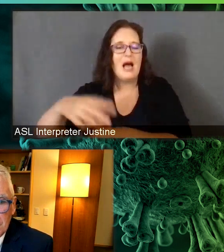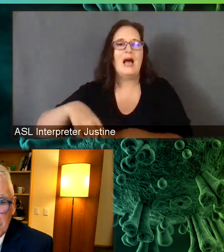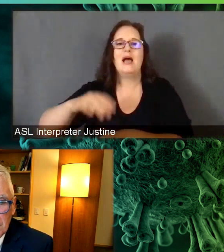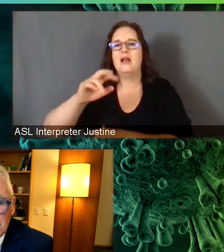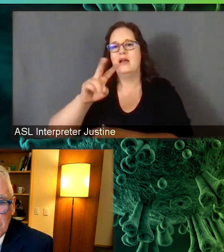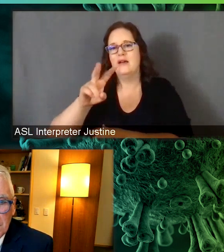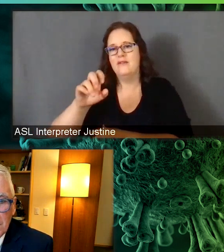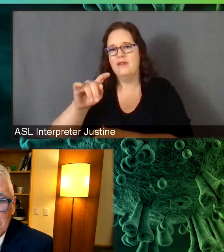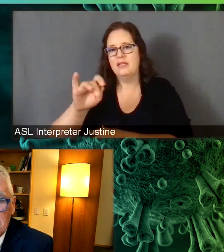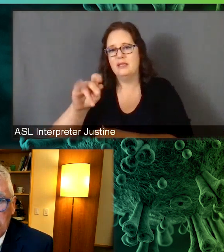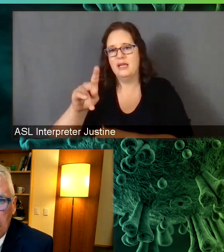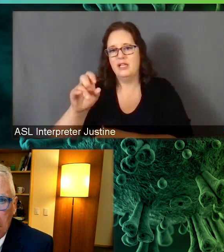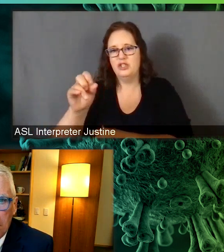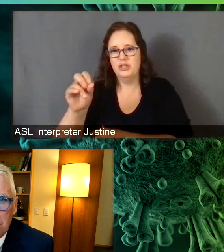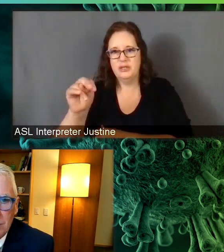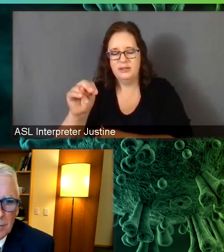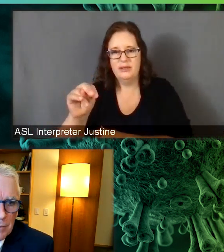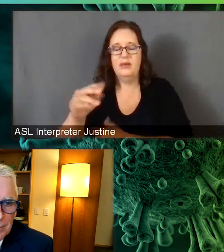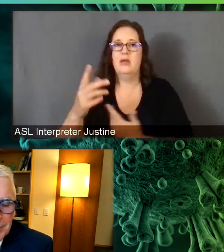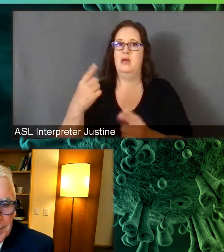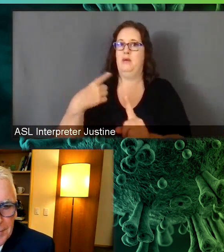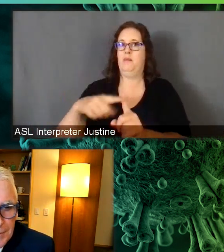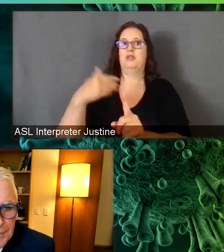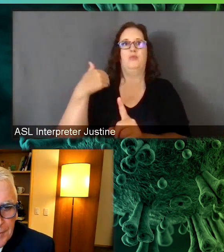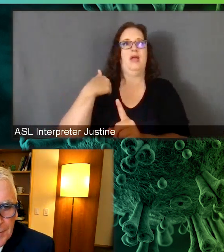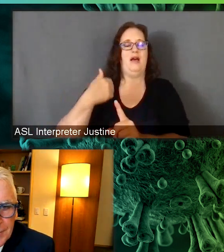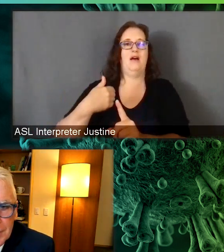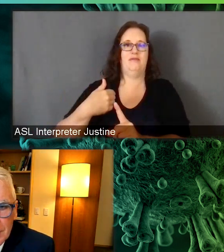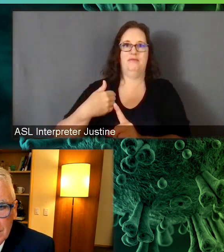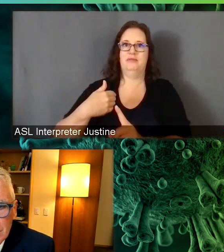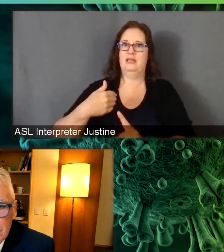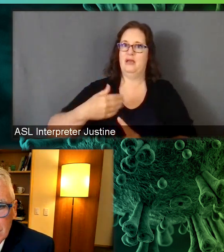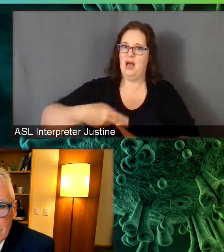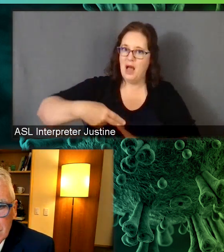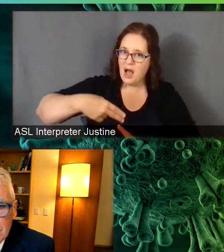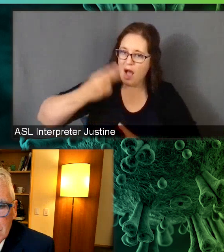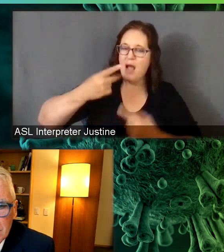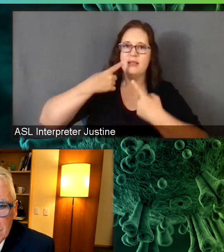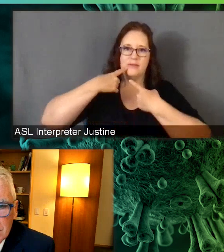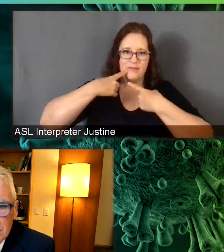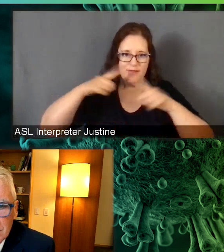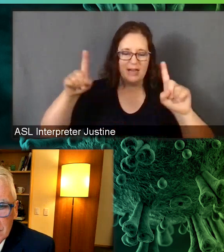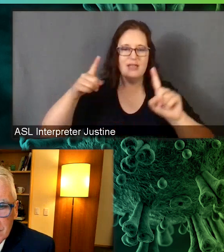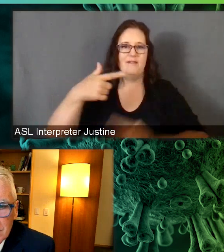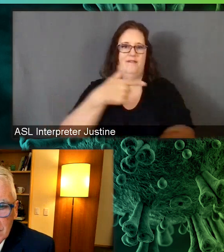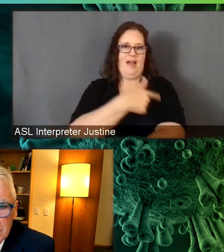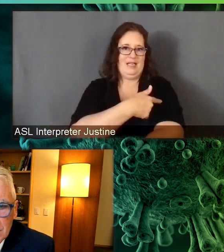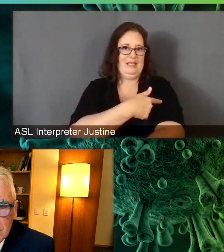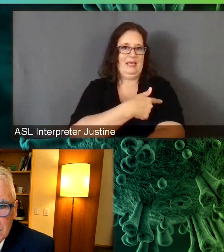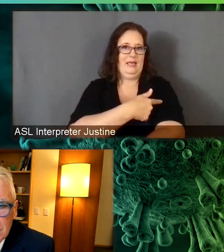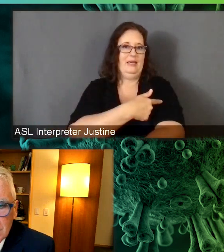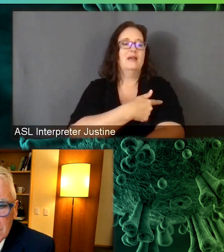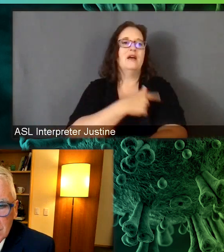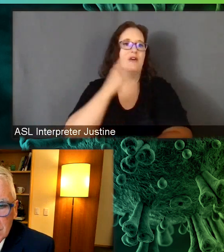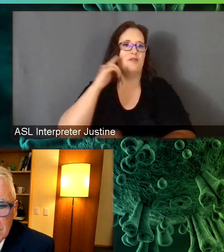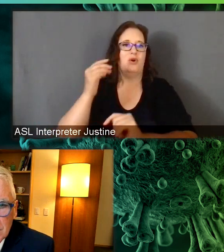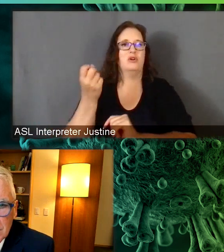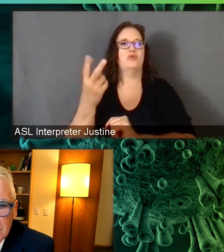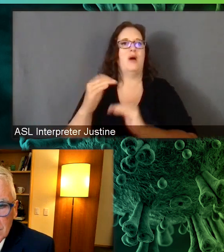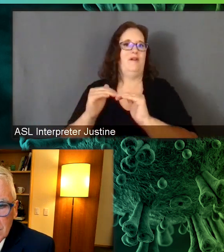have highly effective vaccines, one of which is available down to age 12. So I think those are all the good things and sort of where we are,